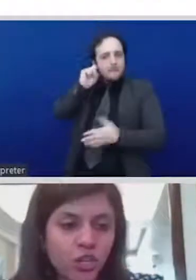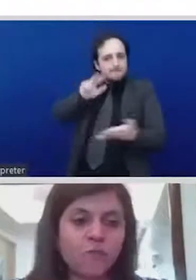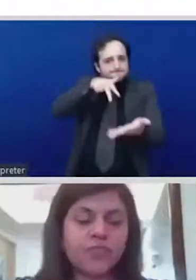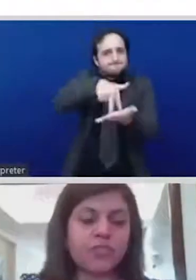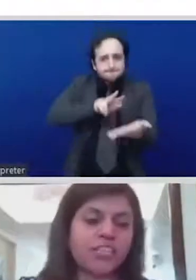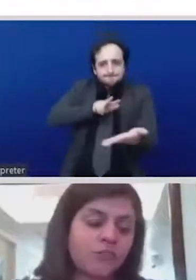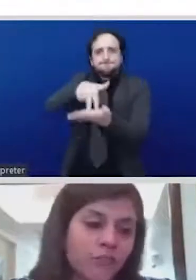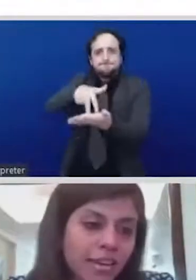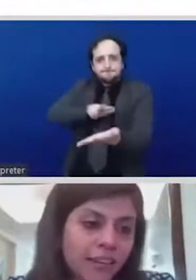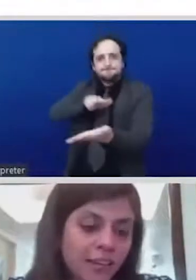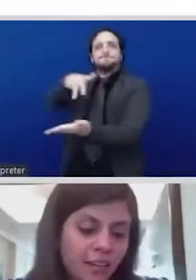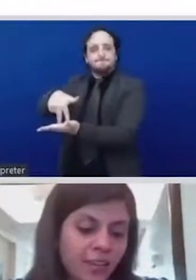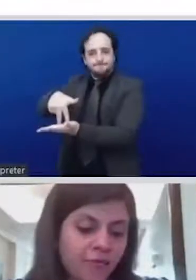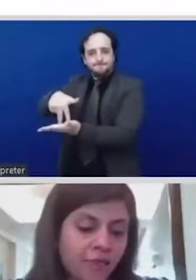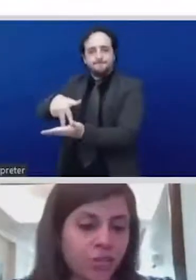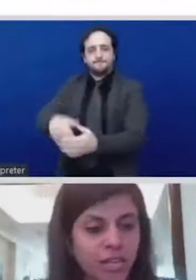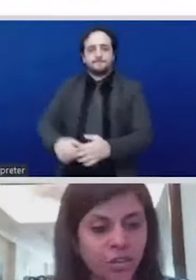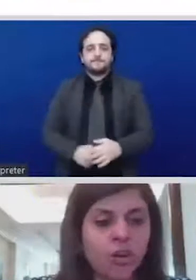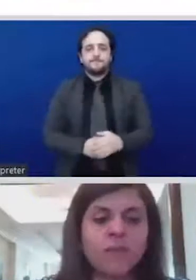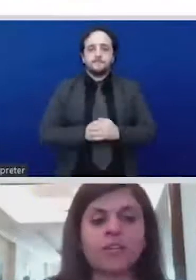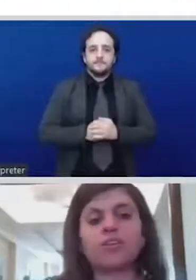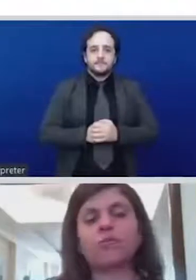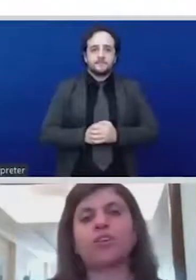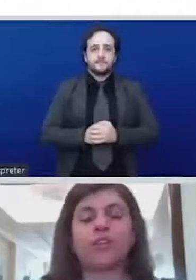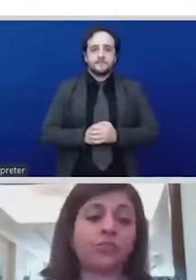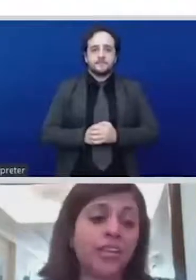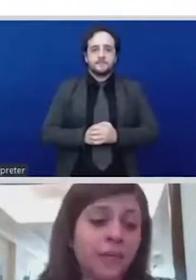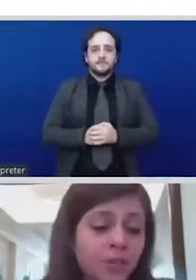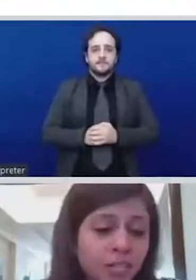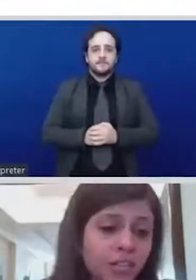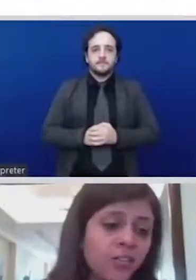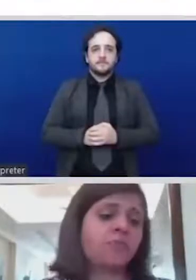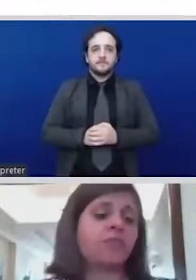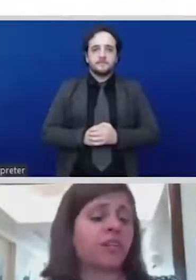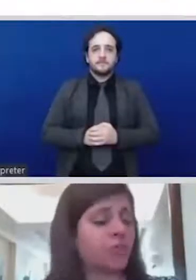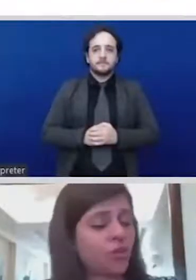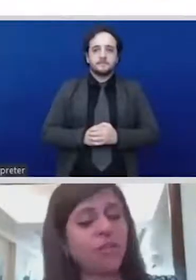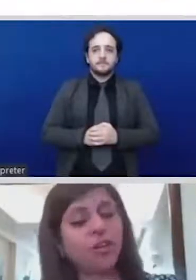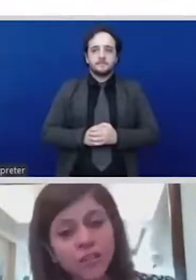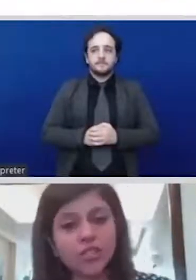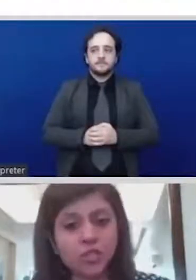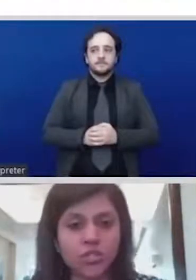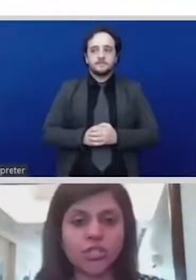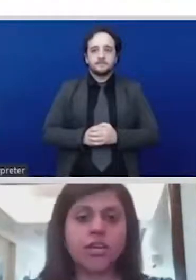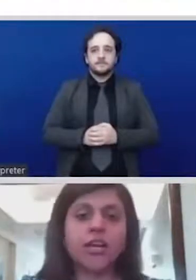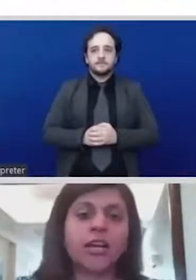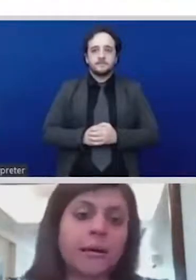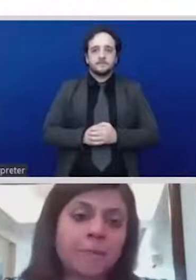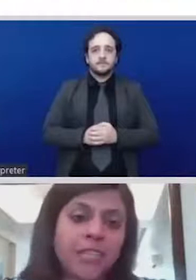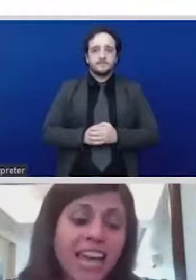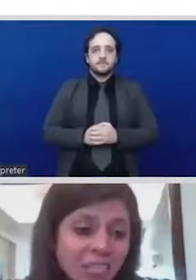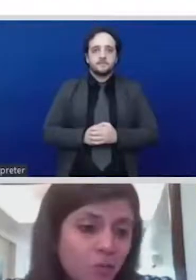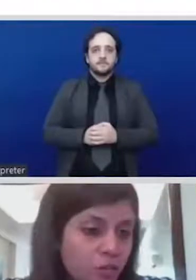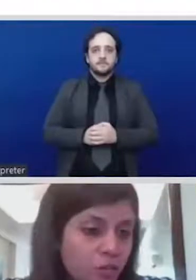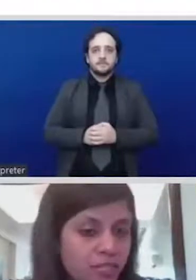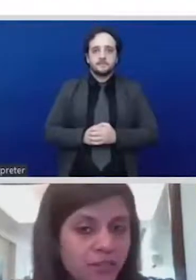norms so let's not forget when we're looking at economic autonomy or when you're looking at political economy or even social it